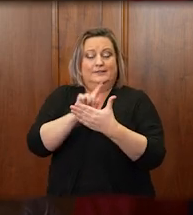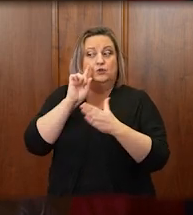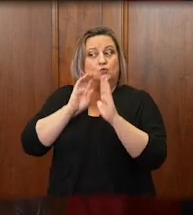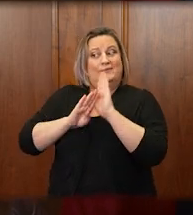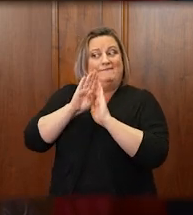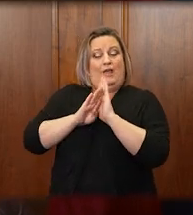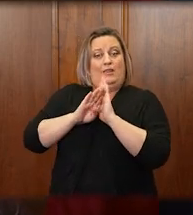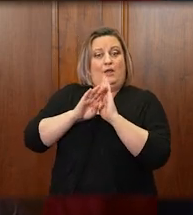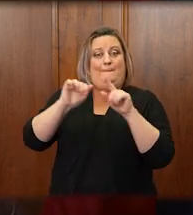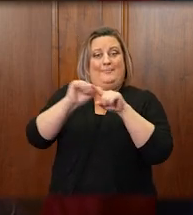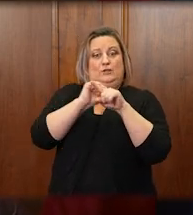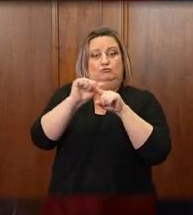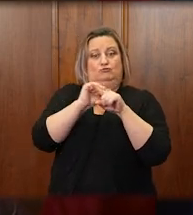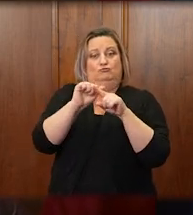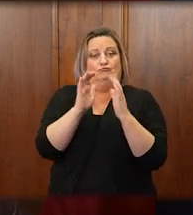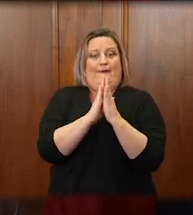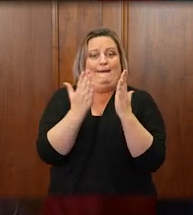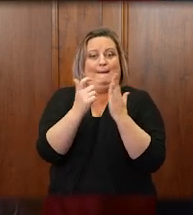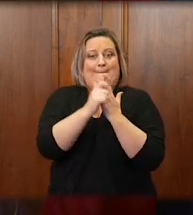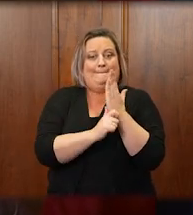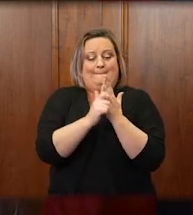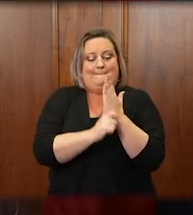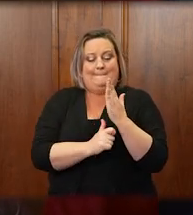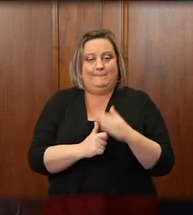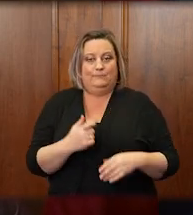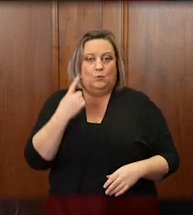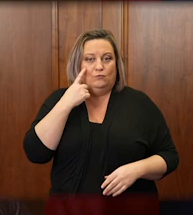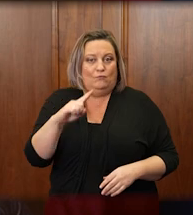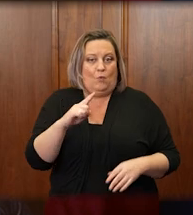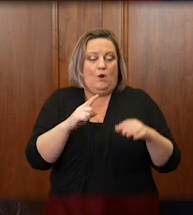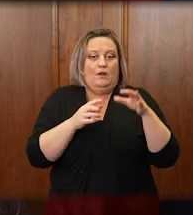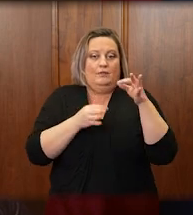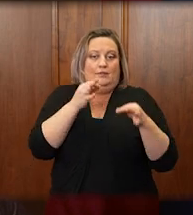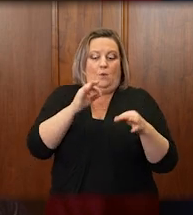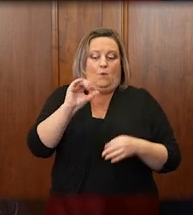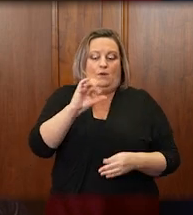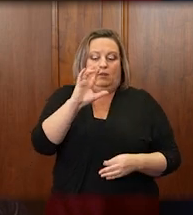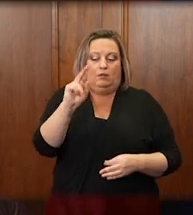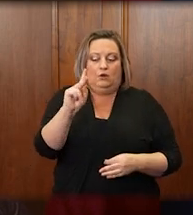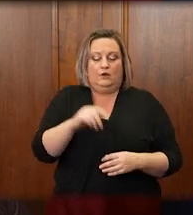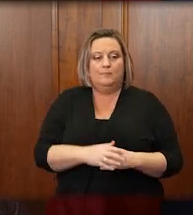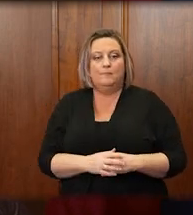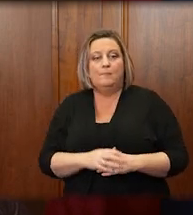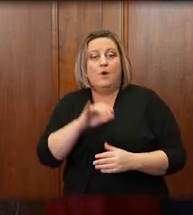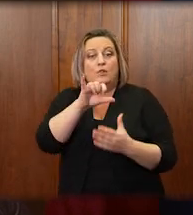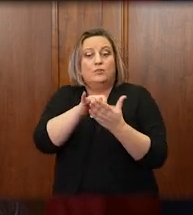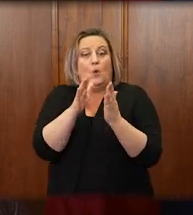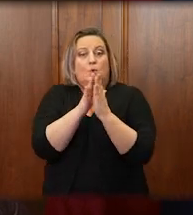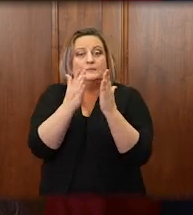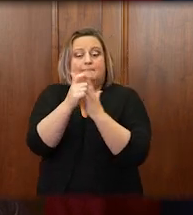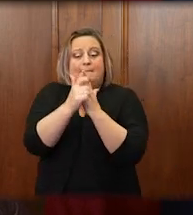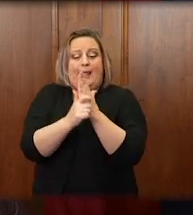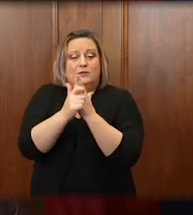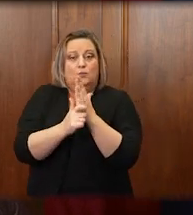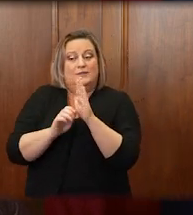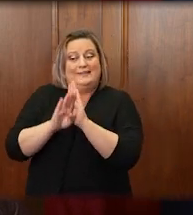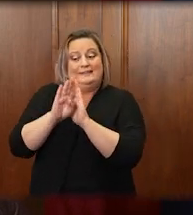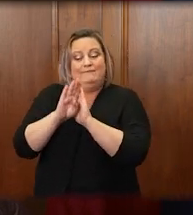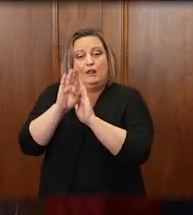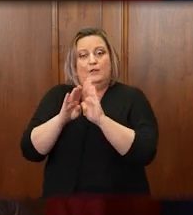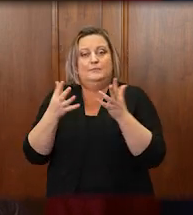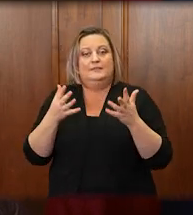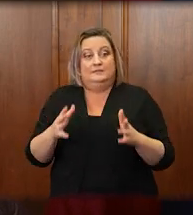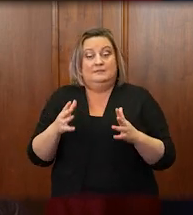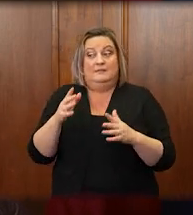circuit courts, training the circuit court clerks. The manual developed for use by the circuit court clerks has been